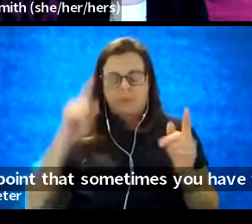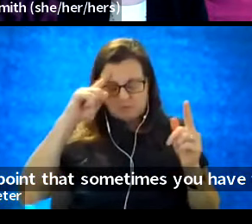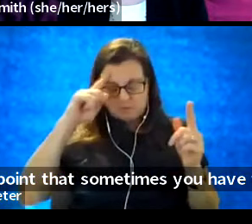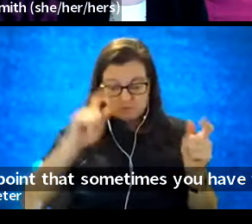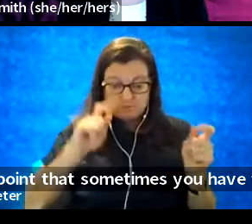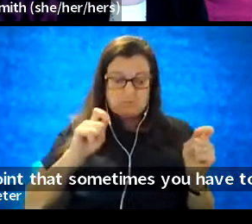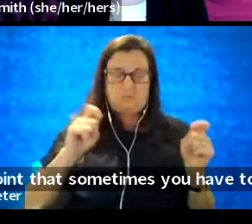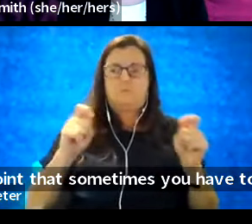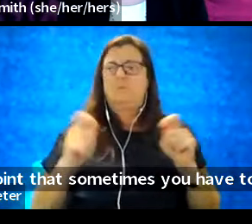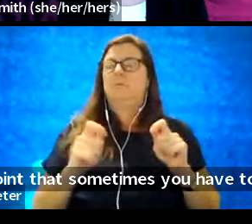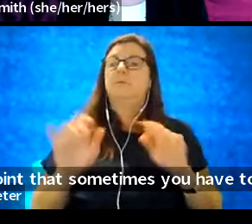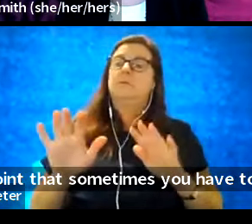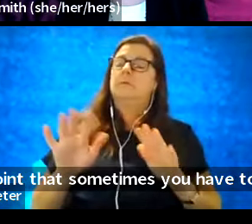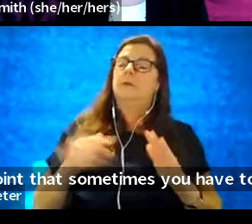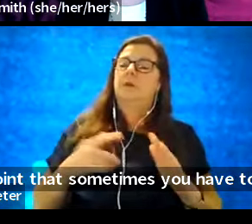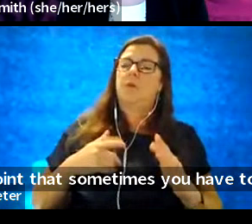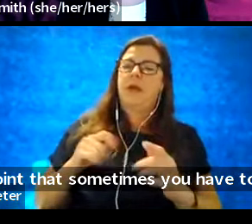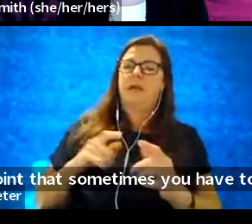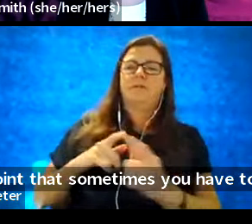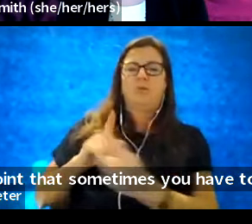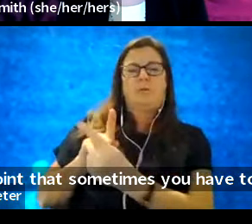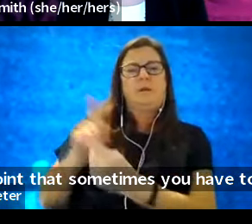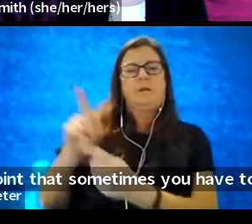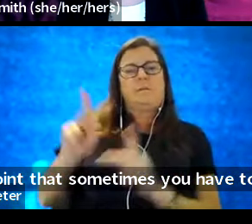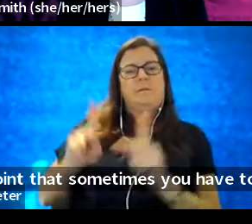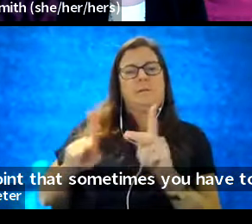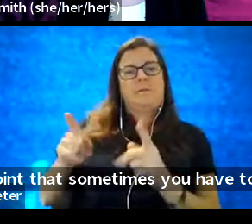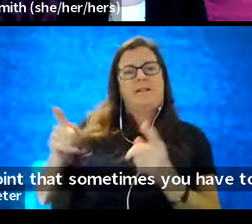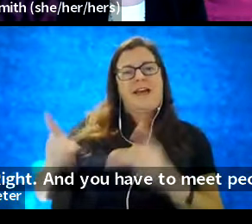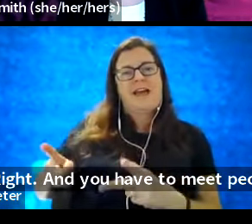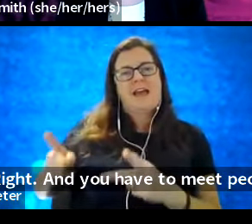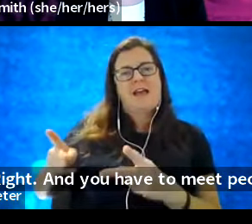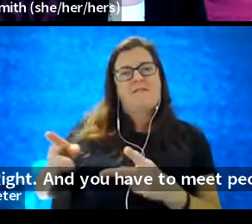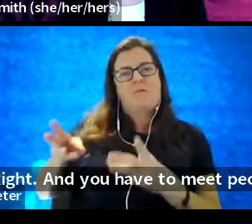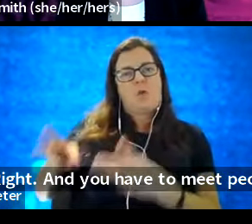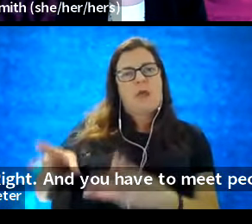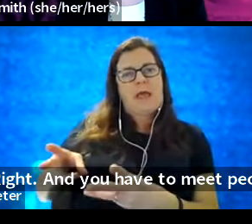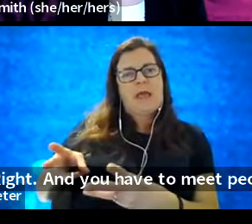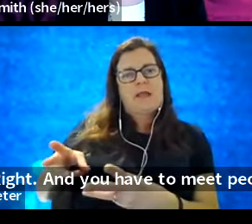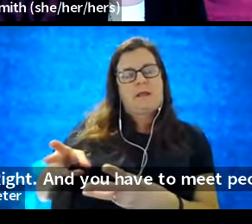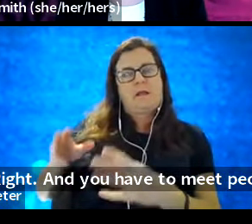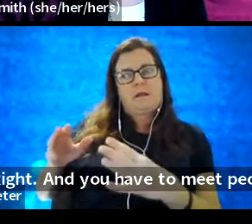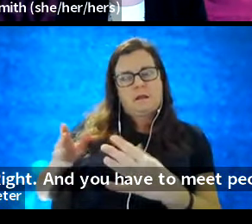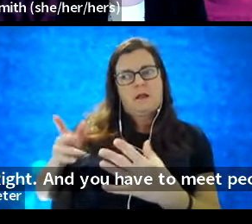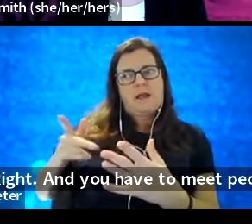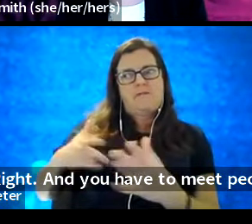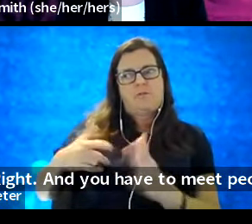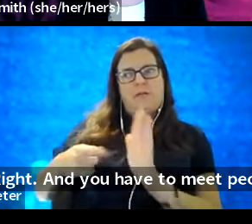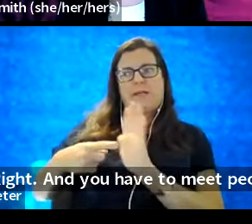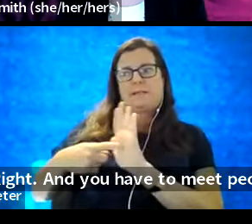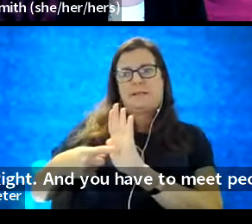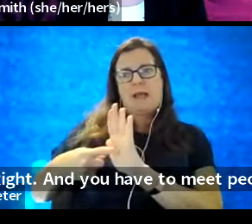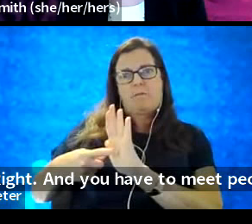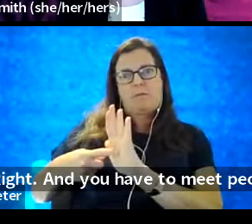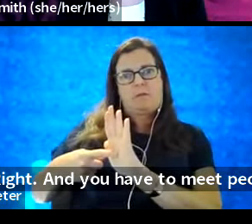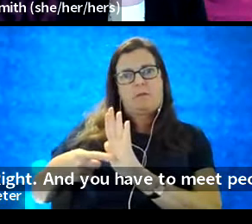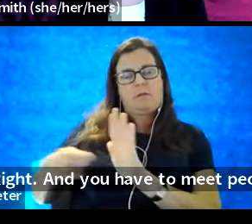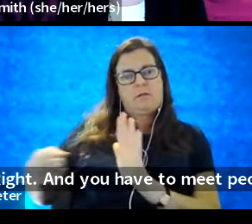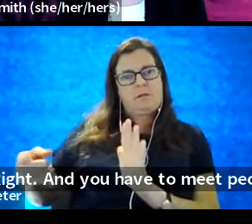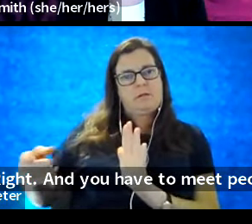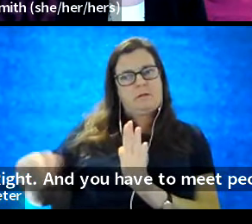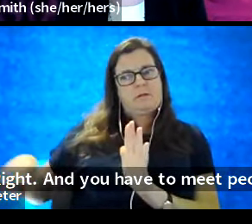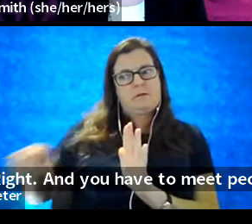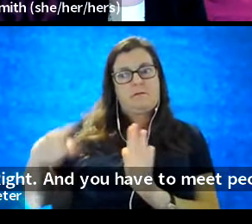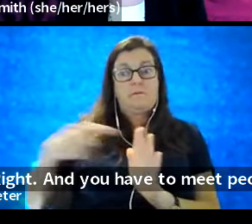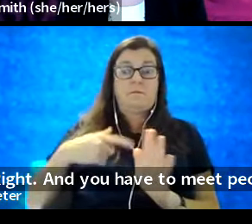right? And you have to meet people halfway, right? You have to serve as an example of what, you know,